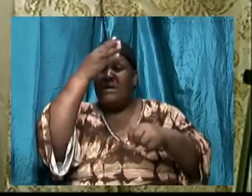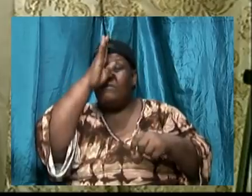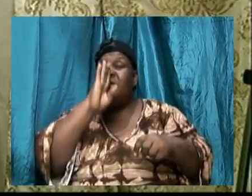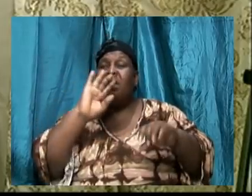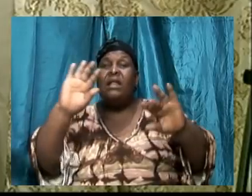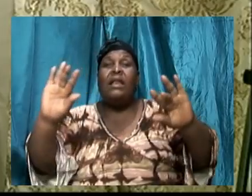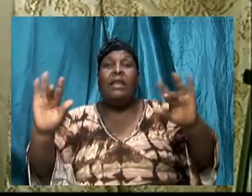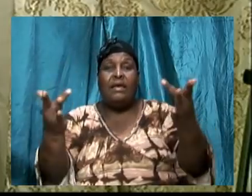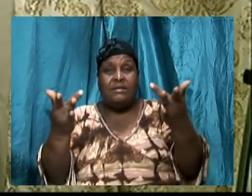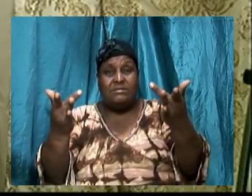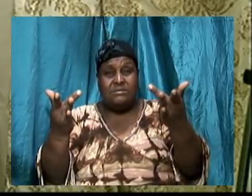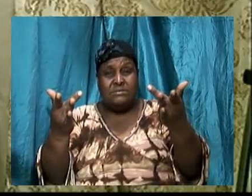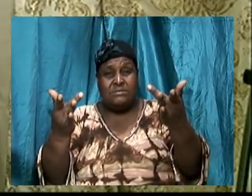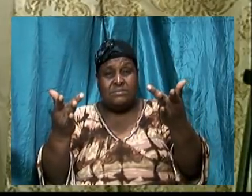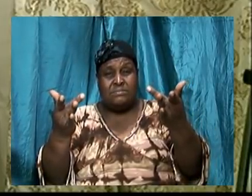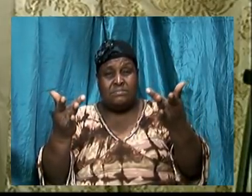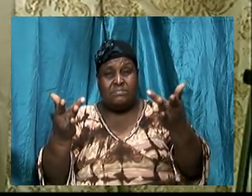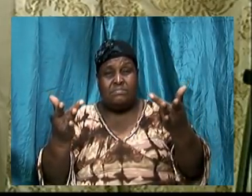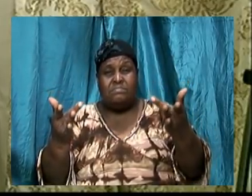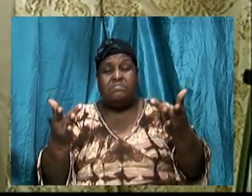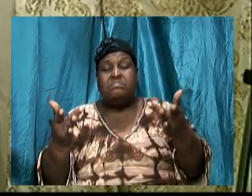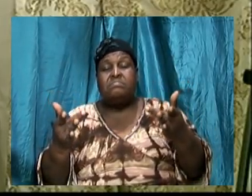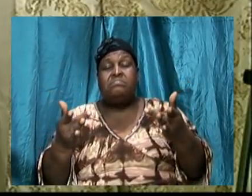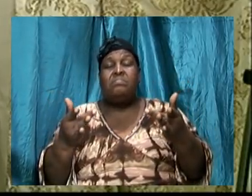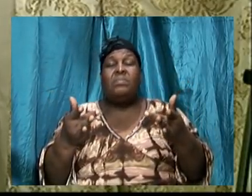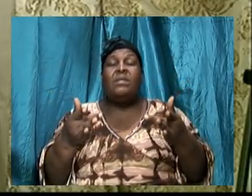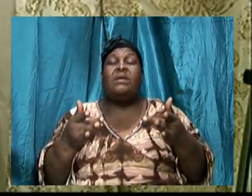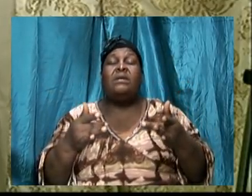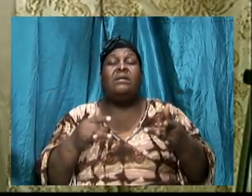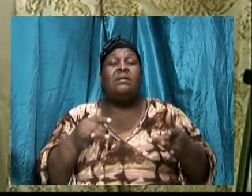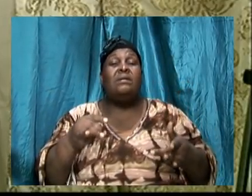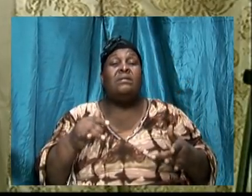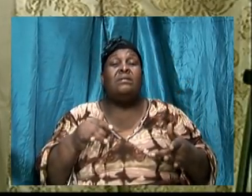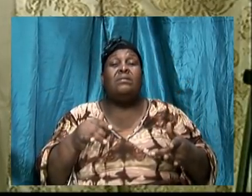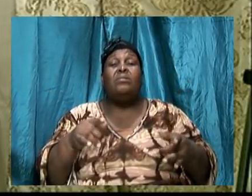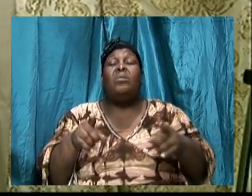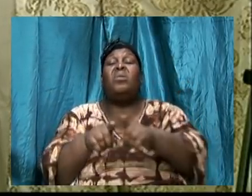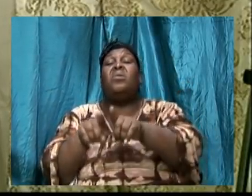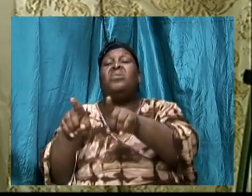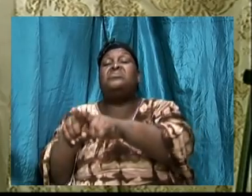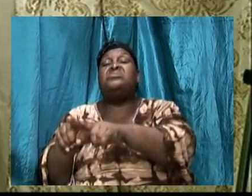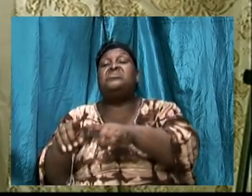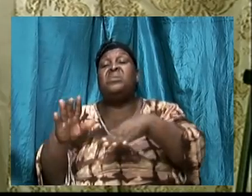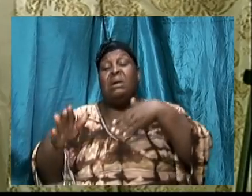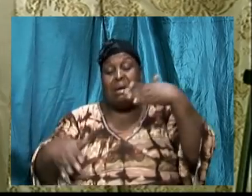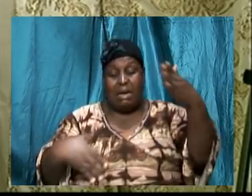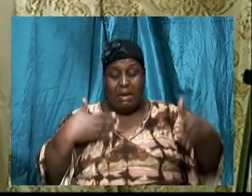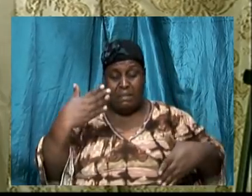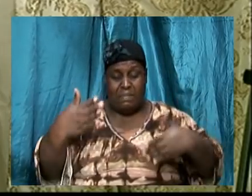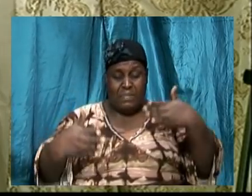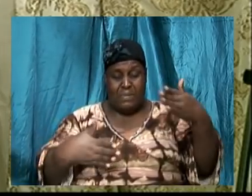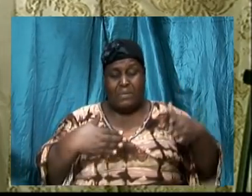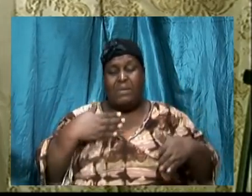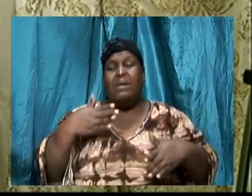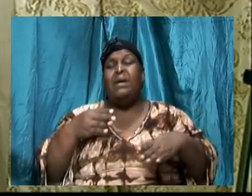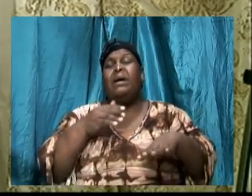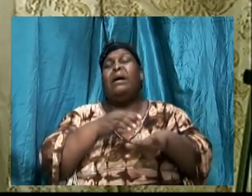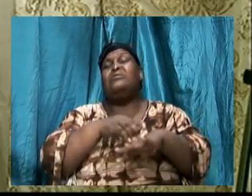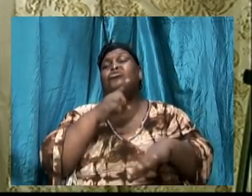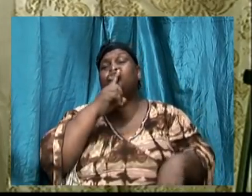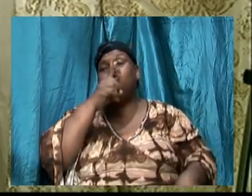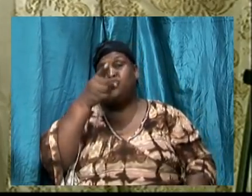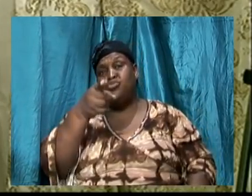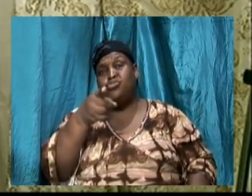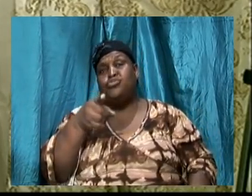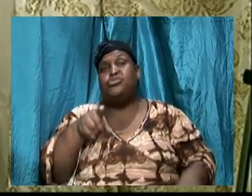also happy at the fact that as people of God we have